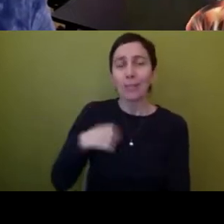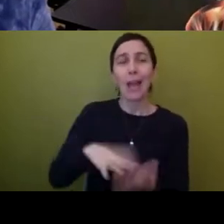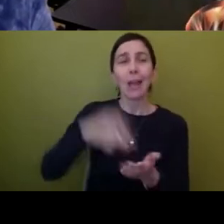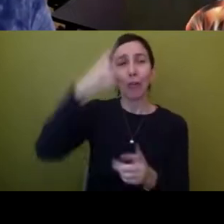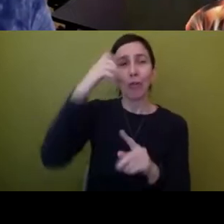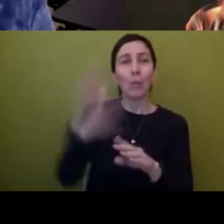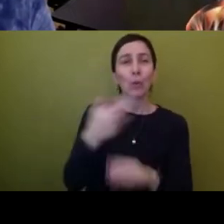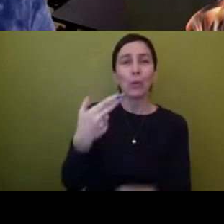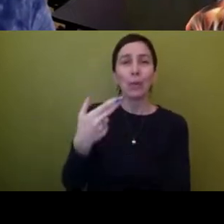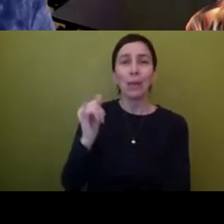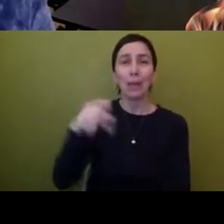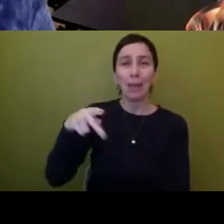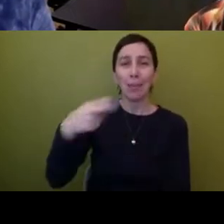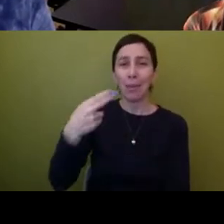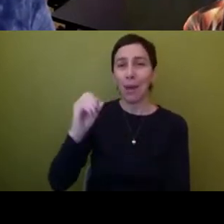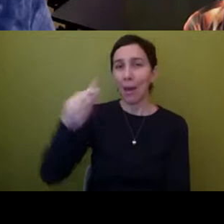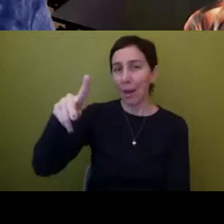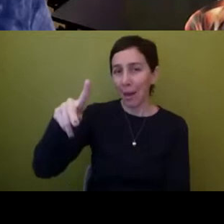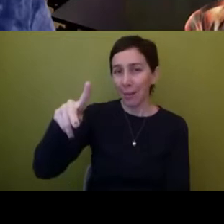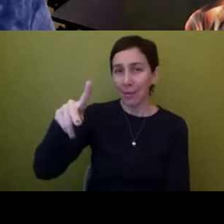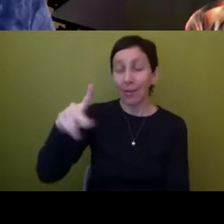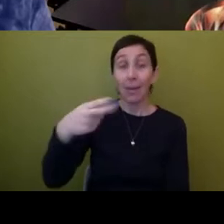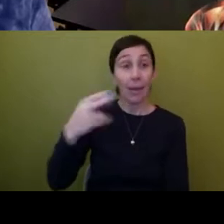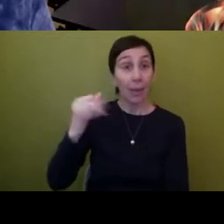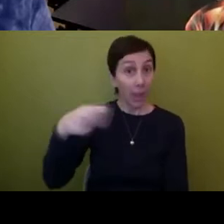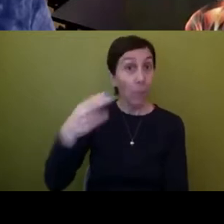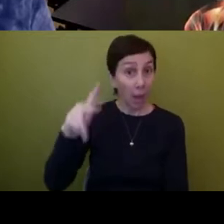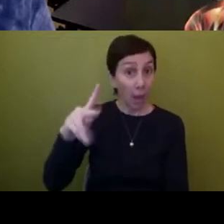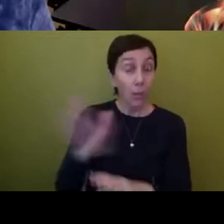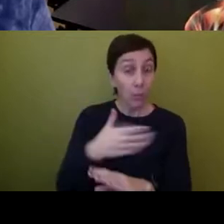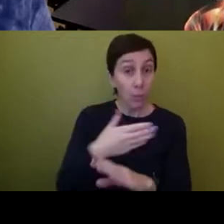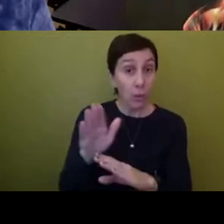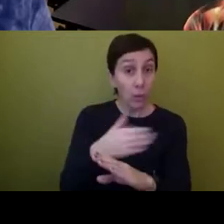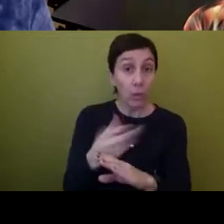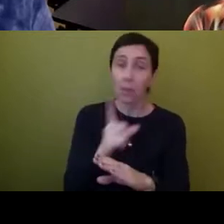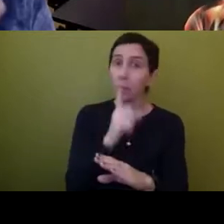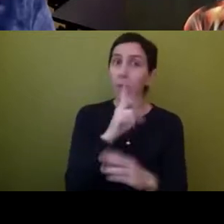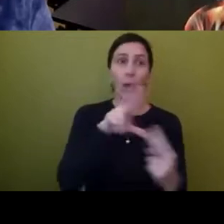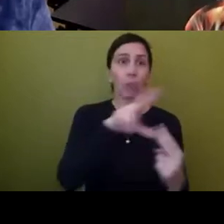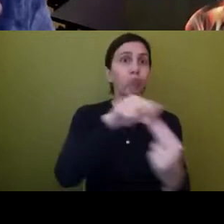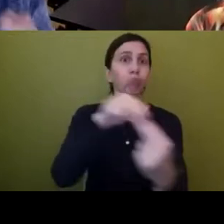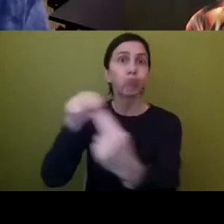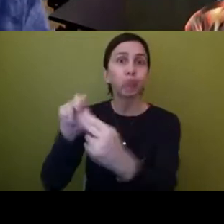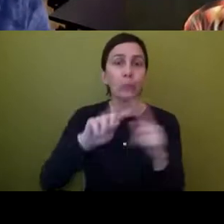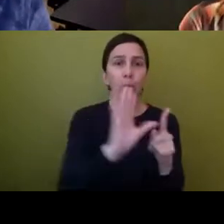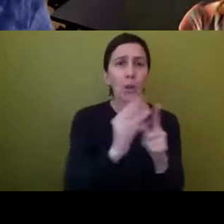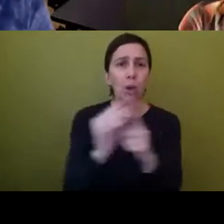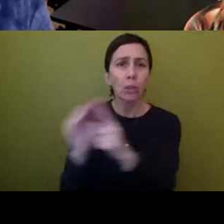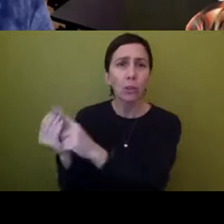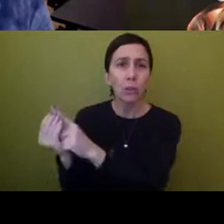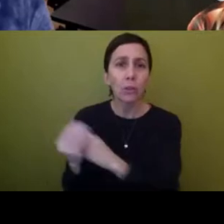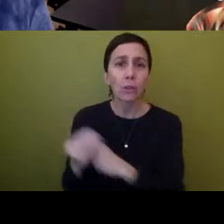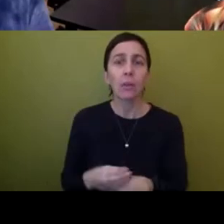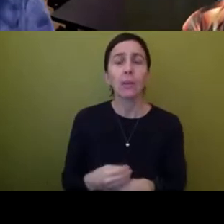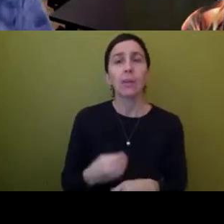a form that, uh, freely has, has, traversed cultures is, you know, at the, the, the, big story, of